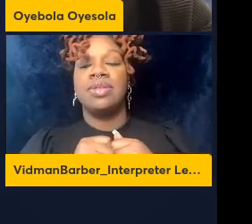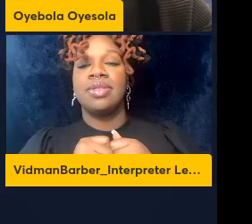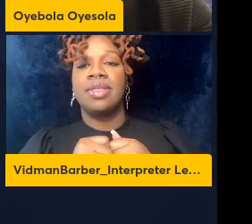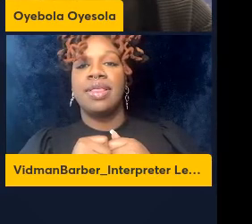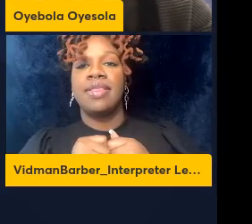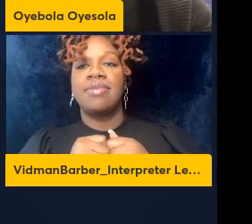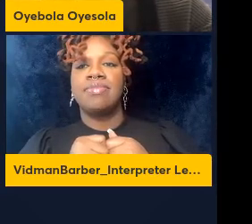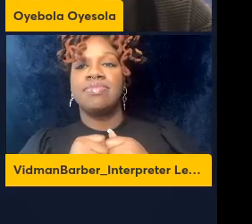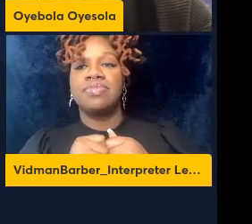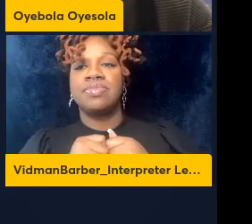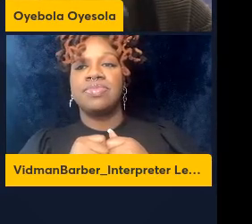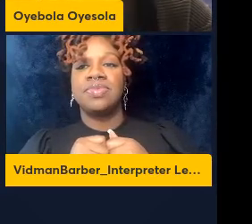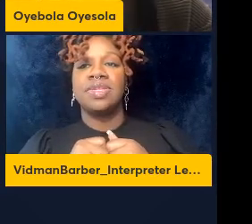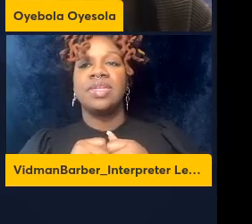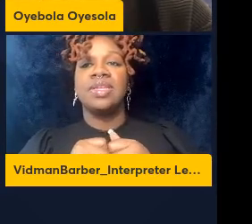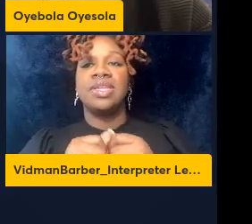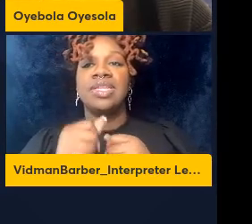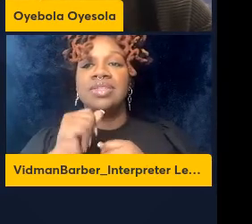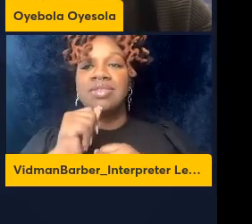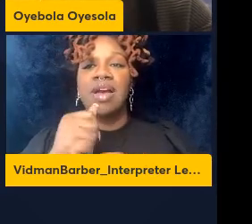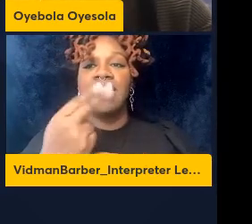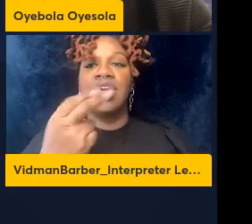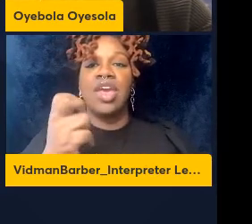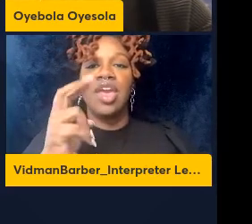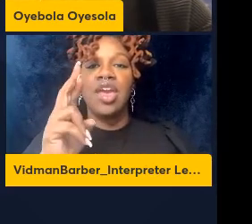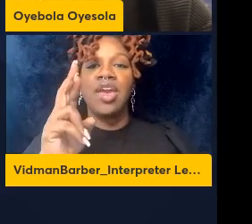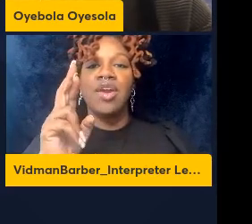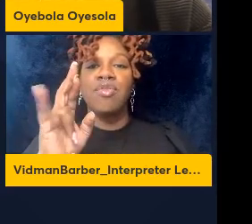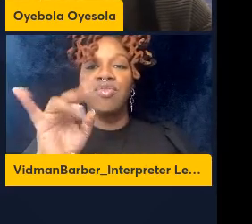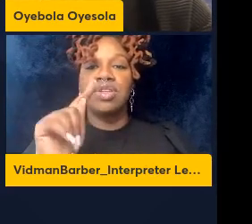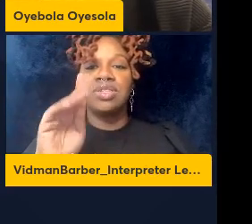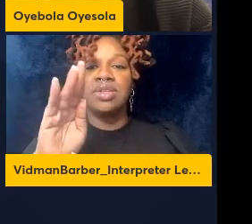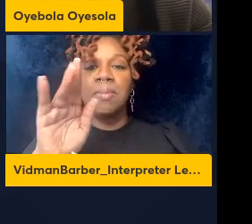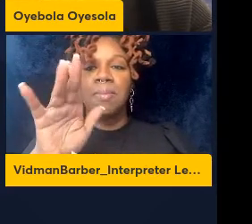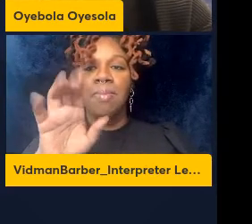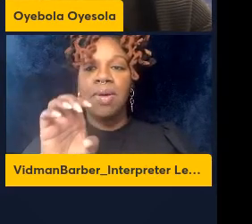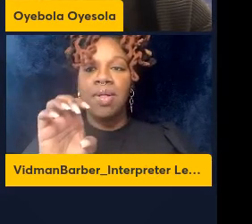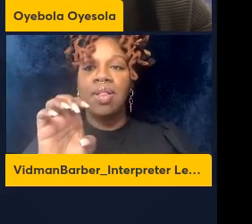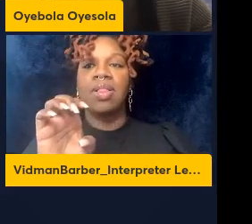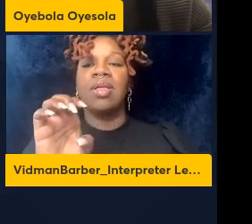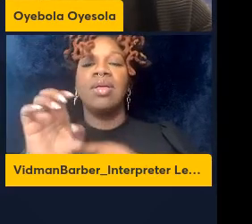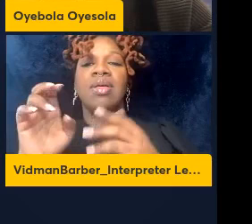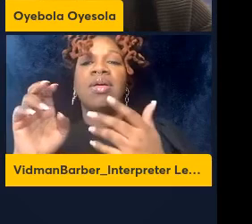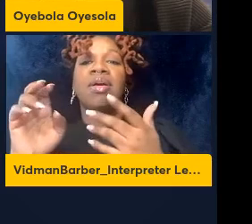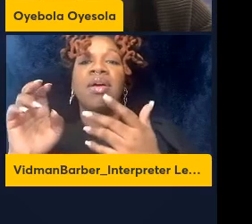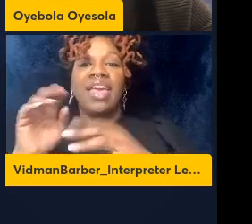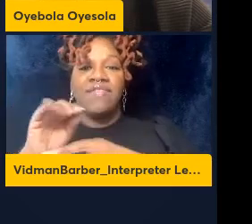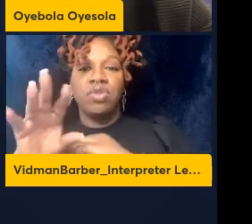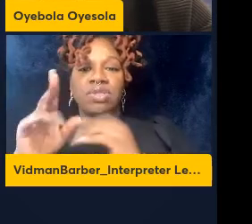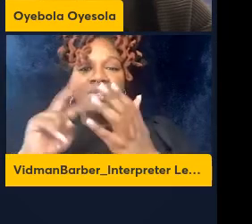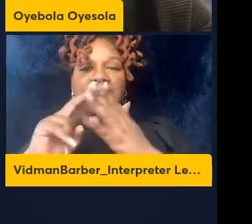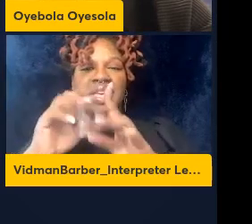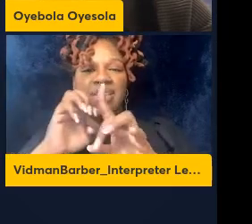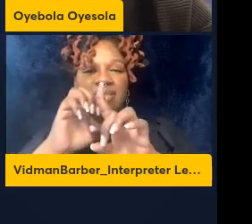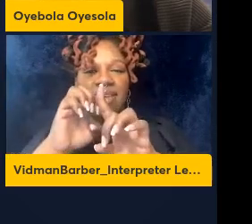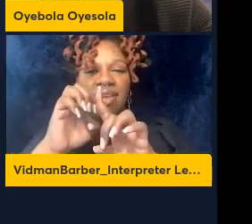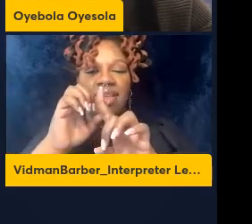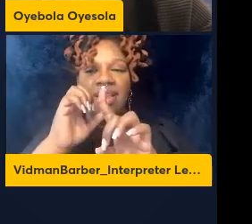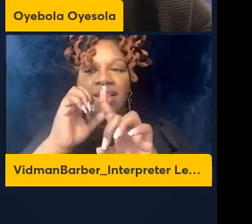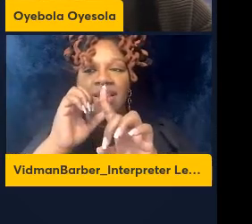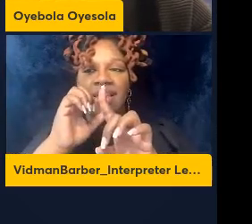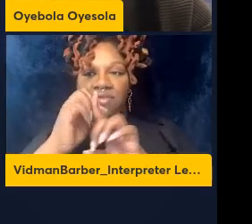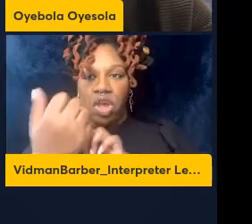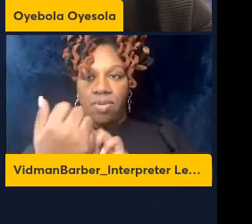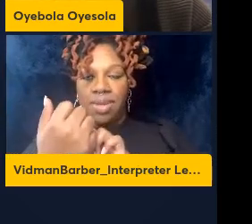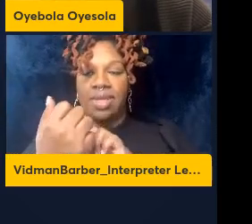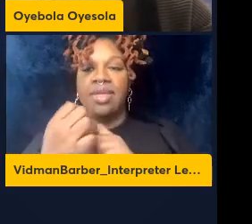heritable influences which are really the environmental factors and others have also said that genetic factors